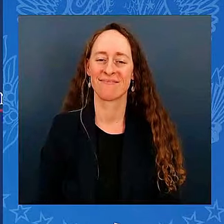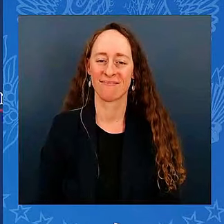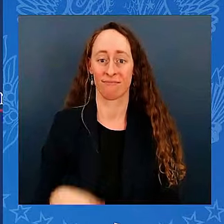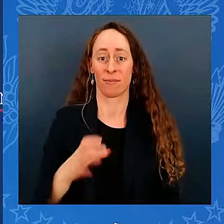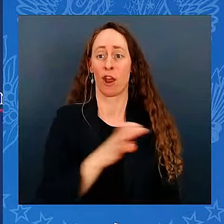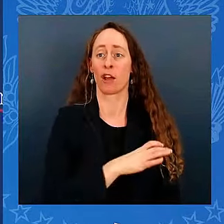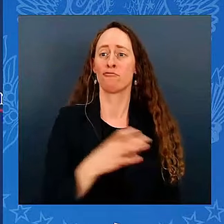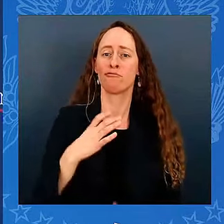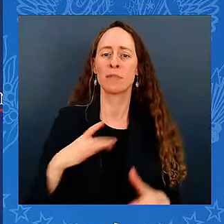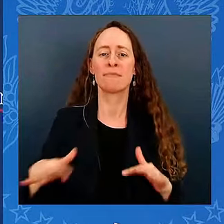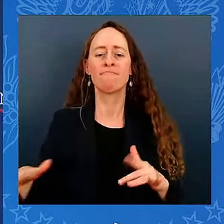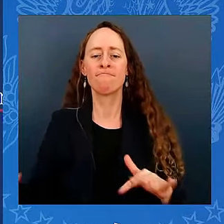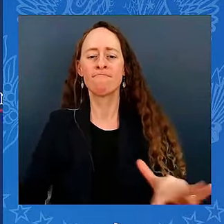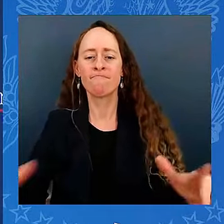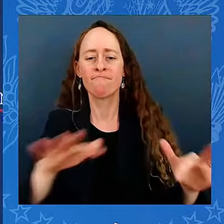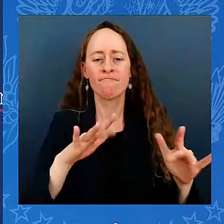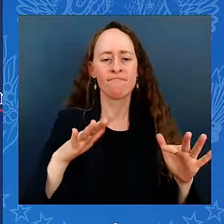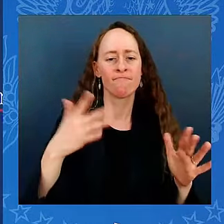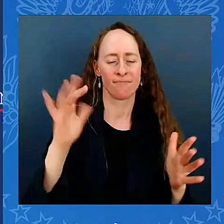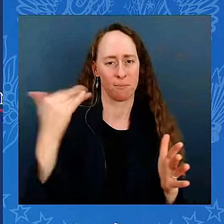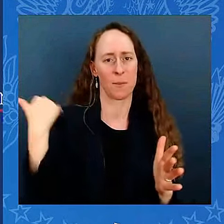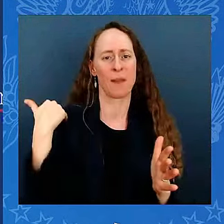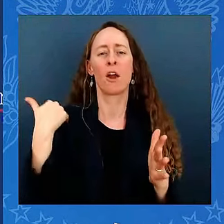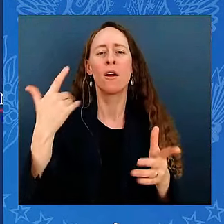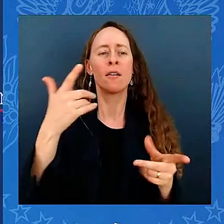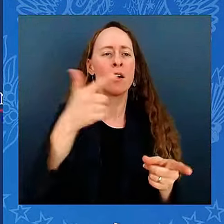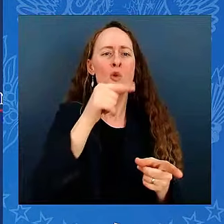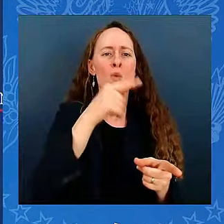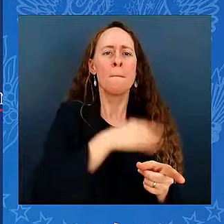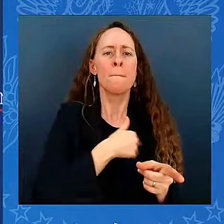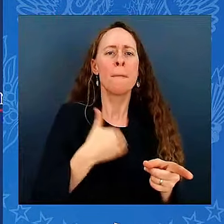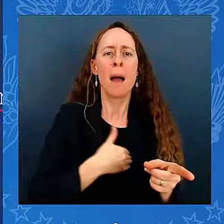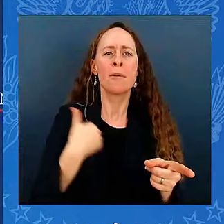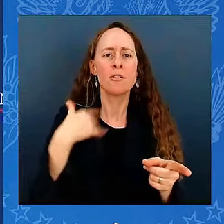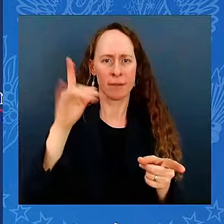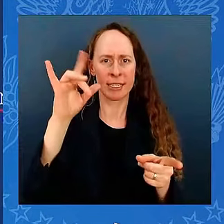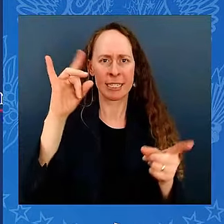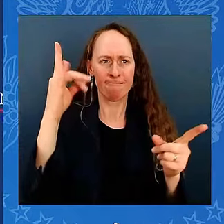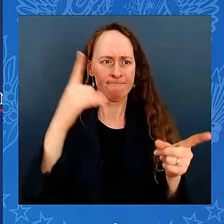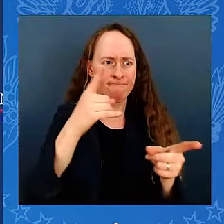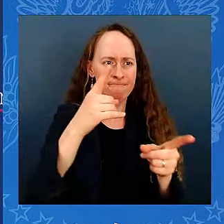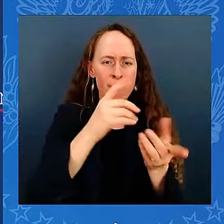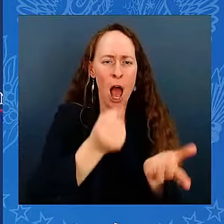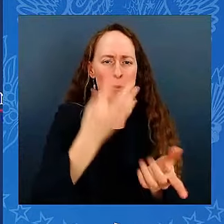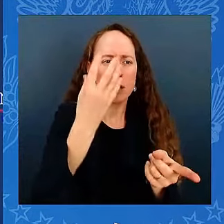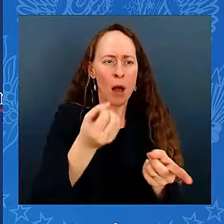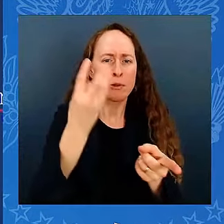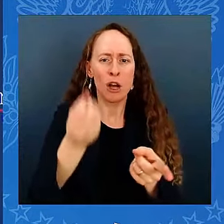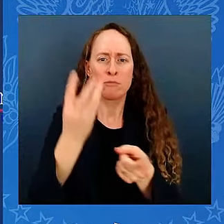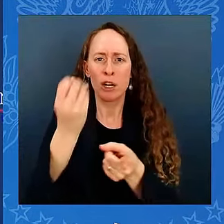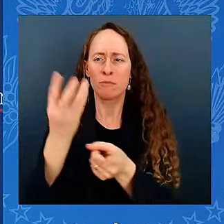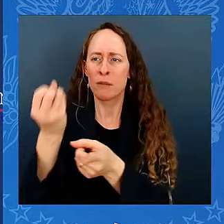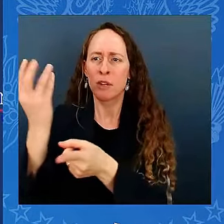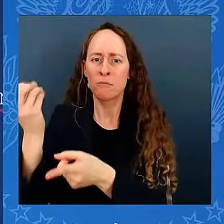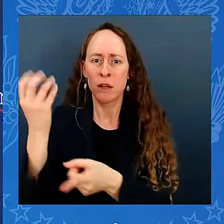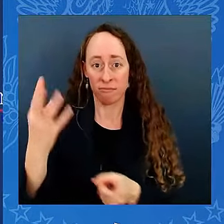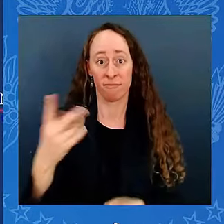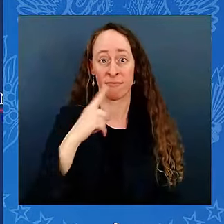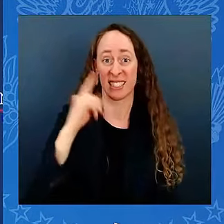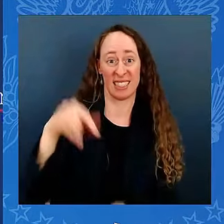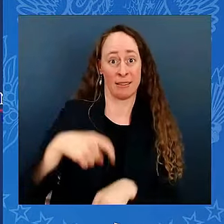Congress. I never thought I was poor. had a decent salary as a senator. But we face a fundamental choice.